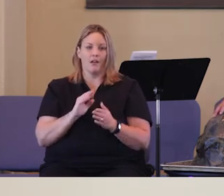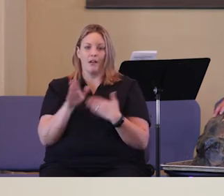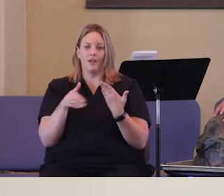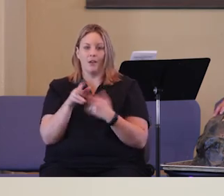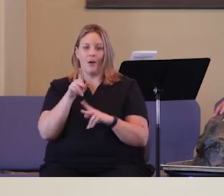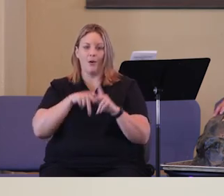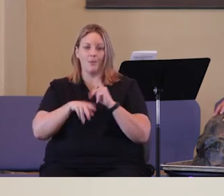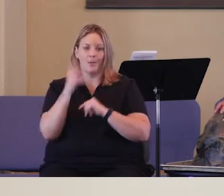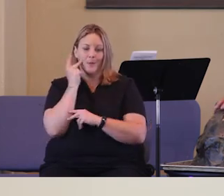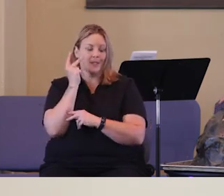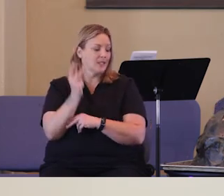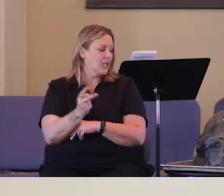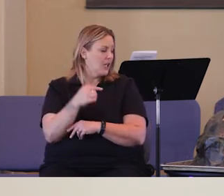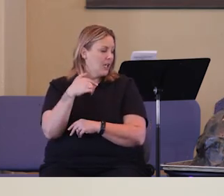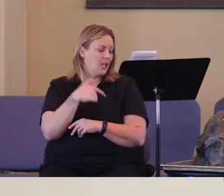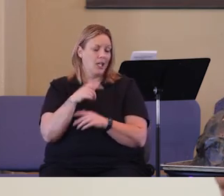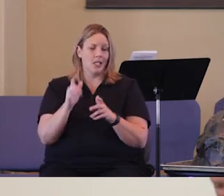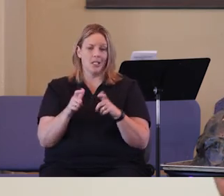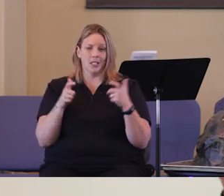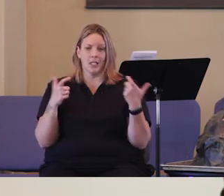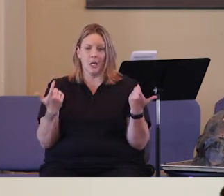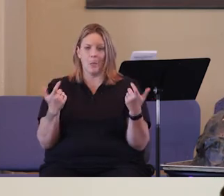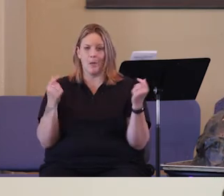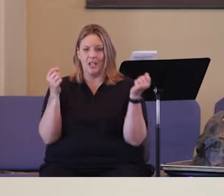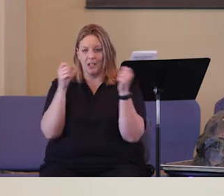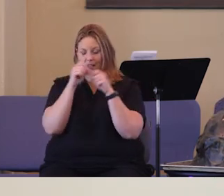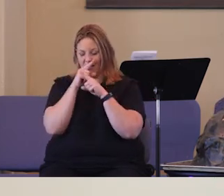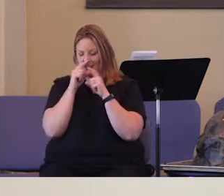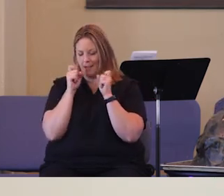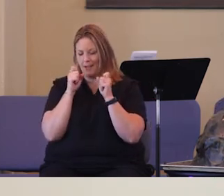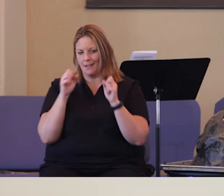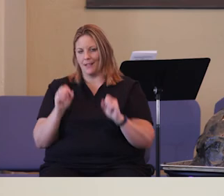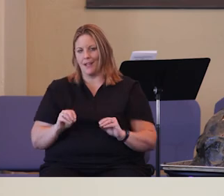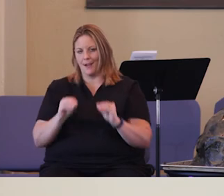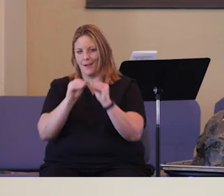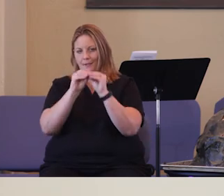Or is all people going to see the big ugly volcano?